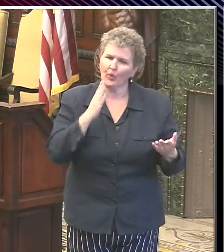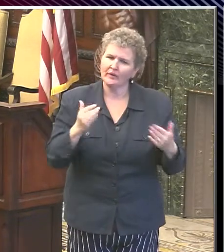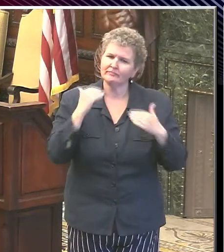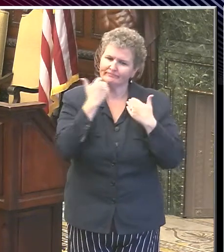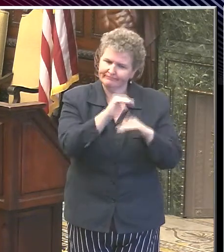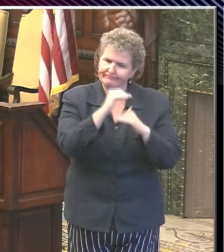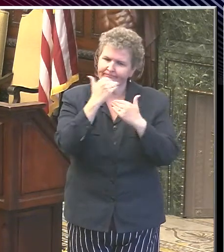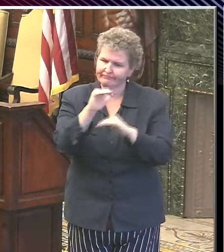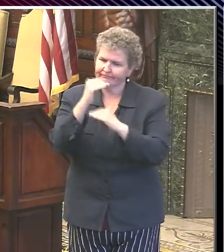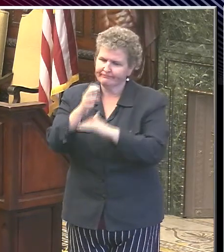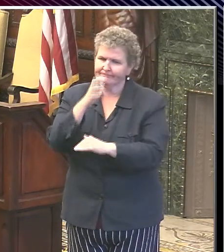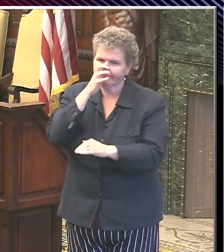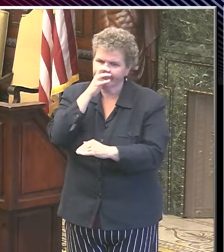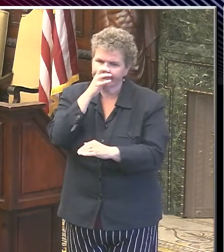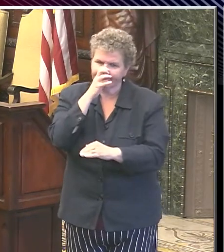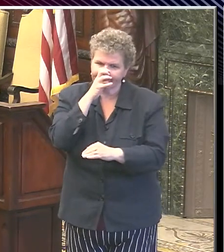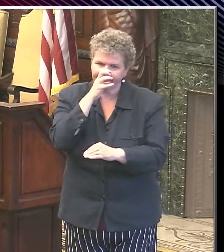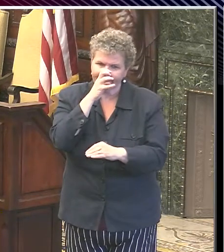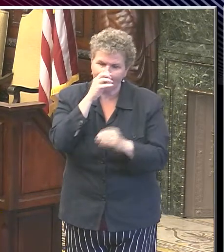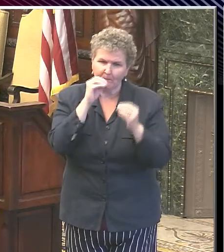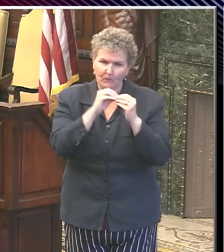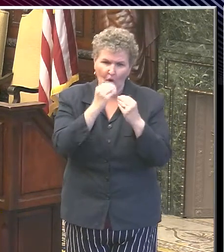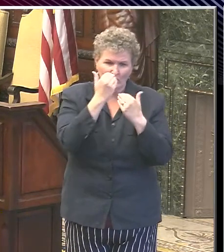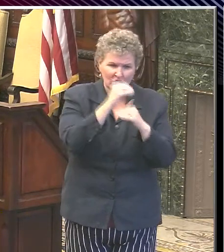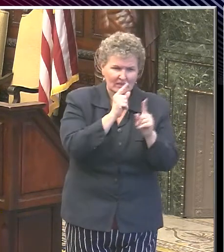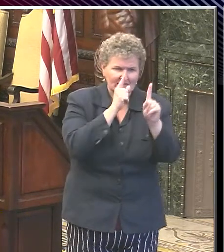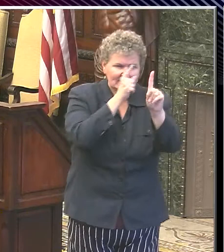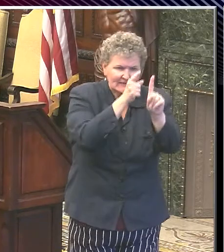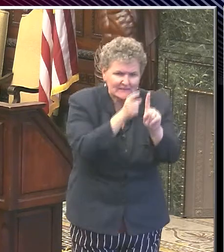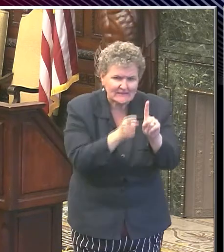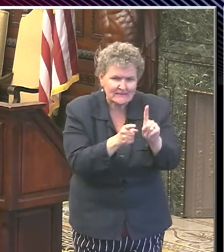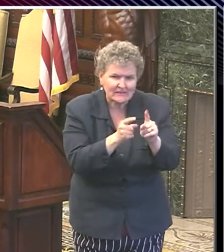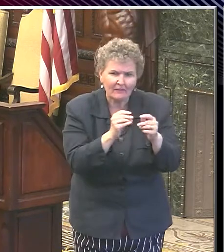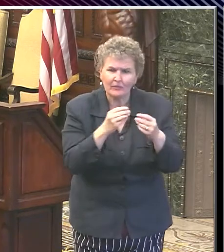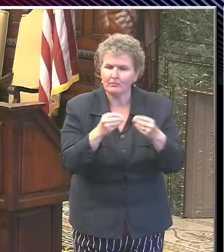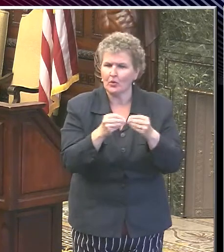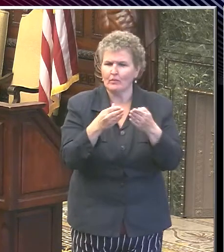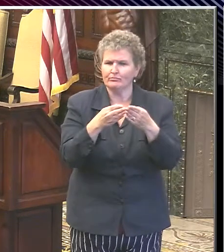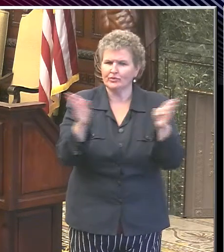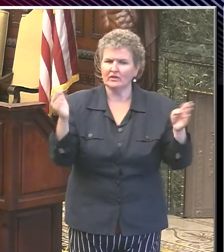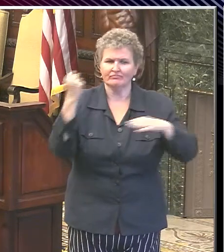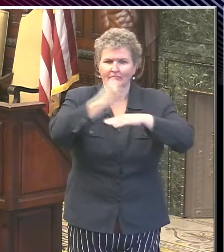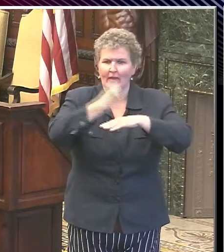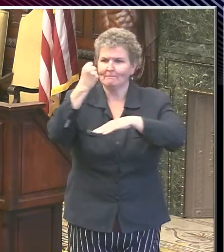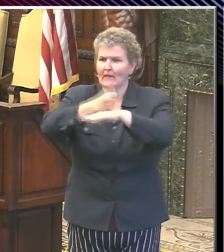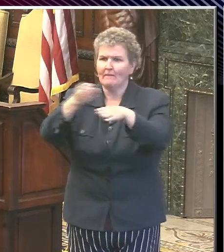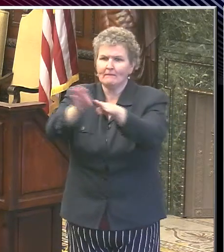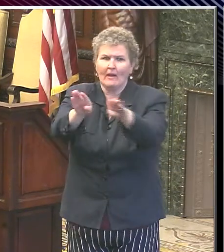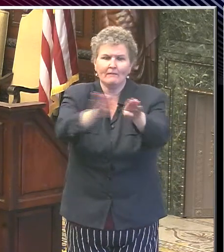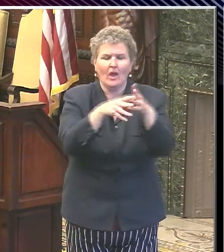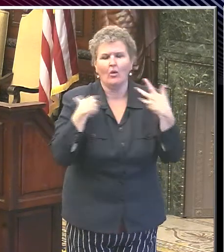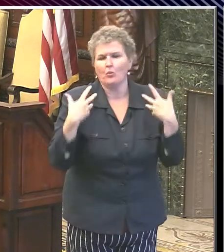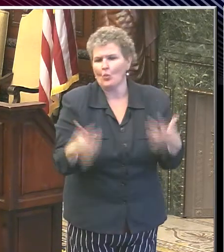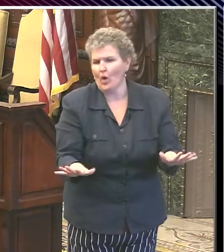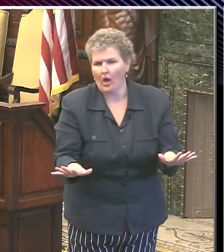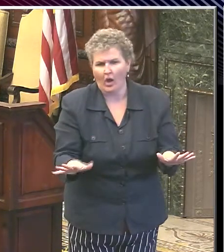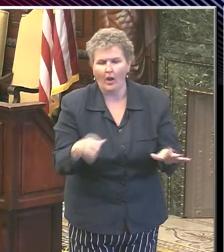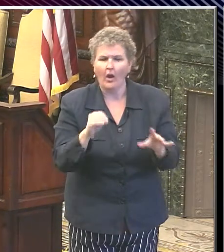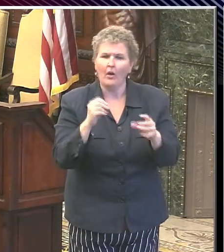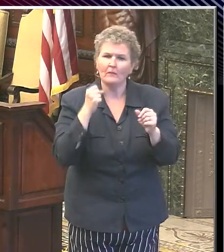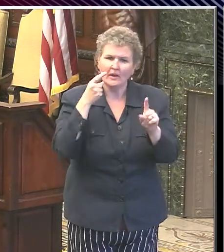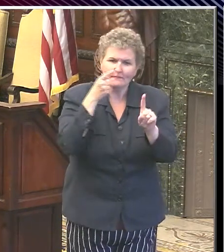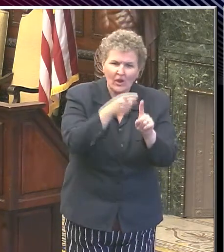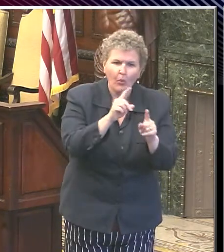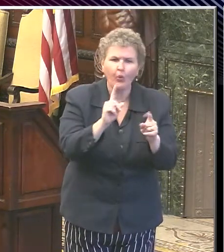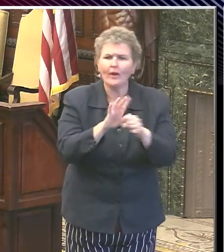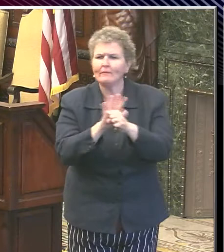have those restrictions be more targeted than simply across the board shutdown. So we're also paying attention to where spread might be